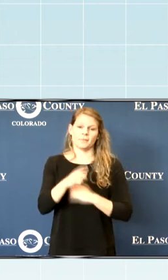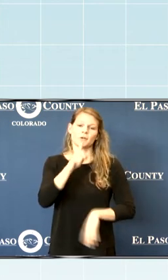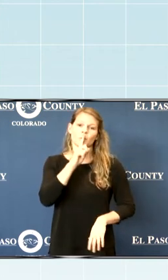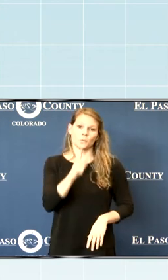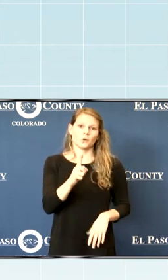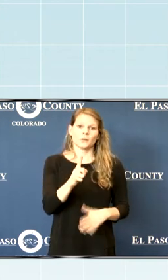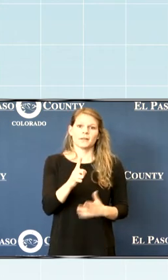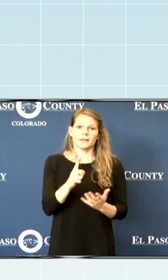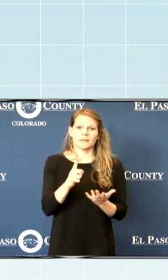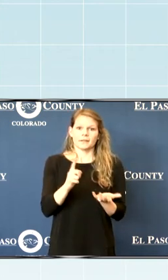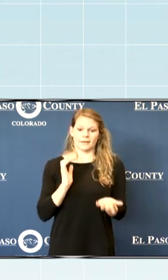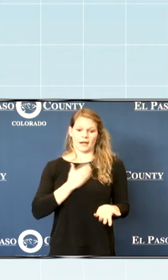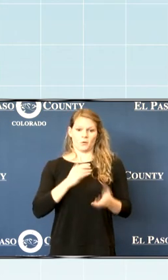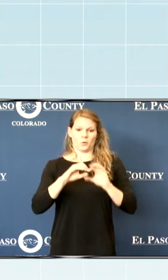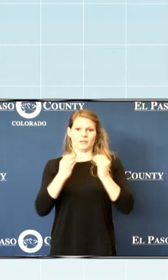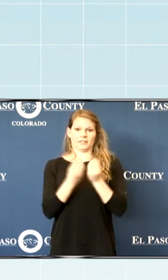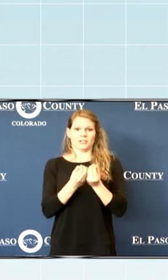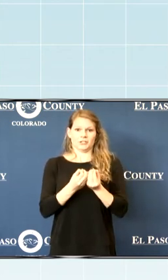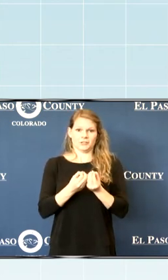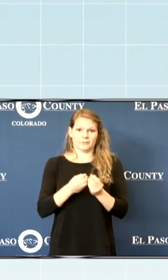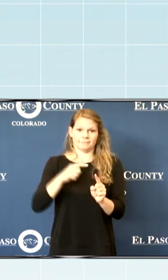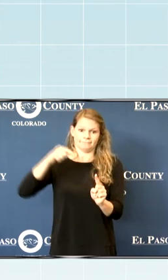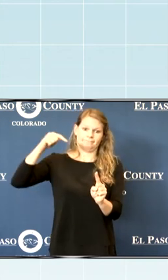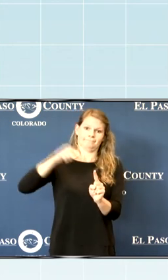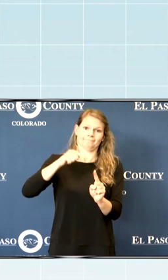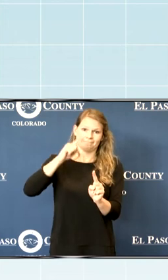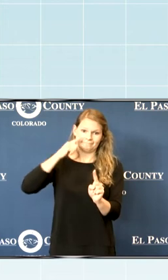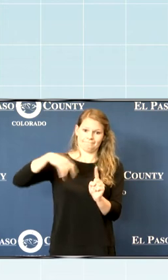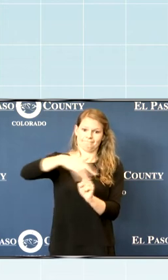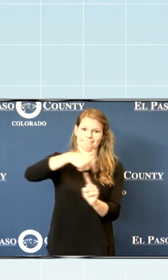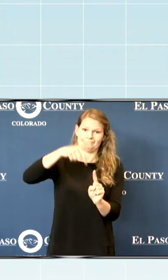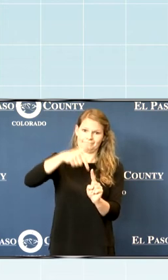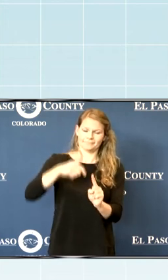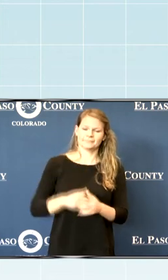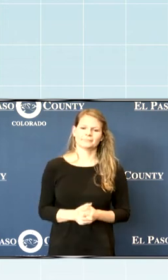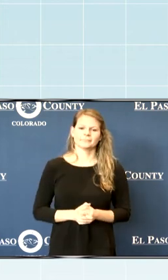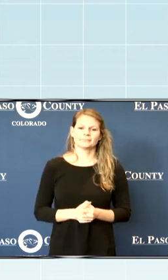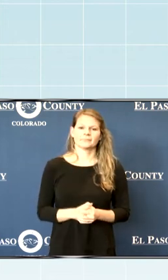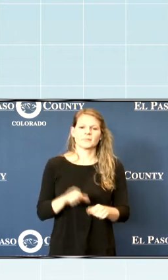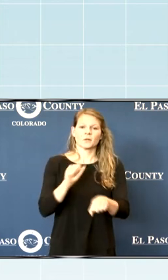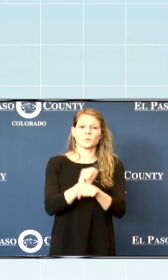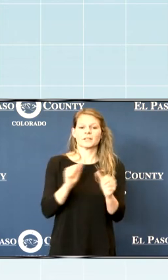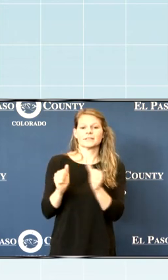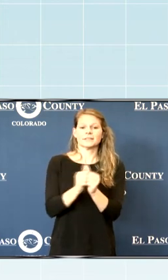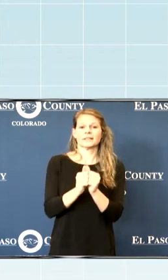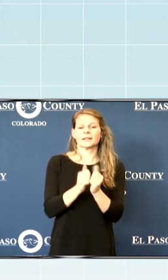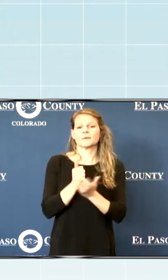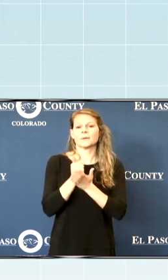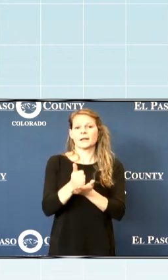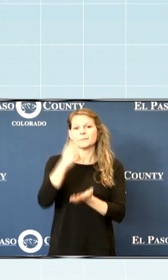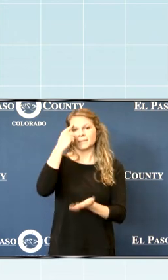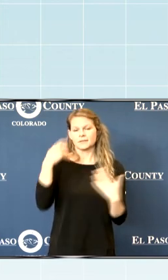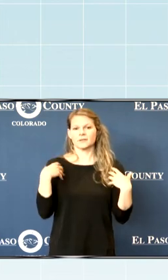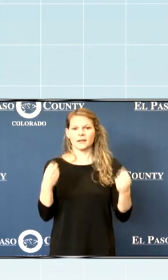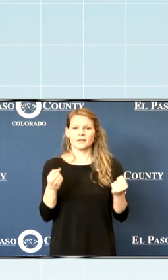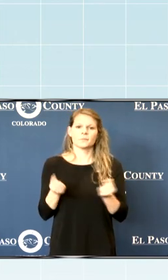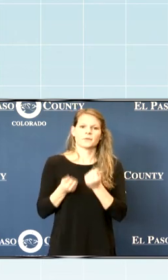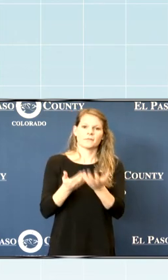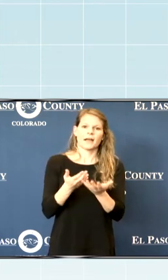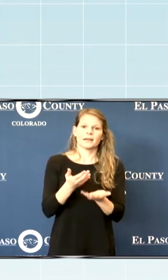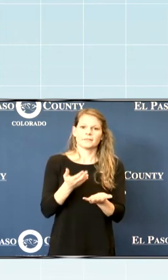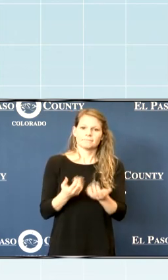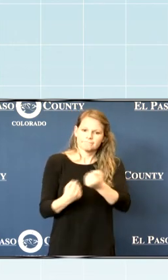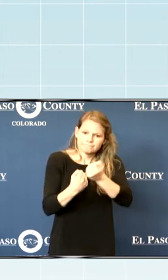the lifeblood of our organization. Working with community partners will initiate conversations about mental health and provide reassurance and